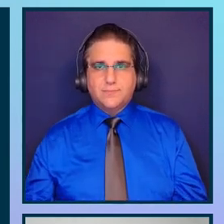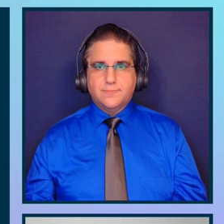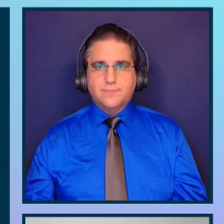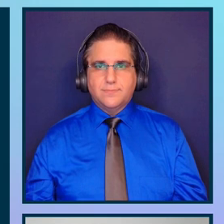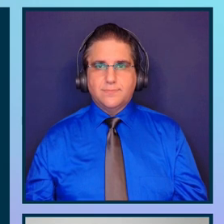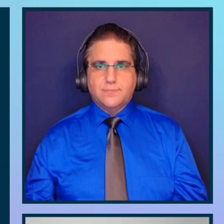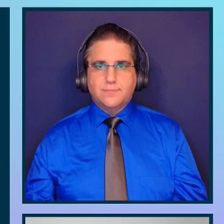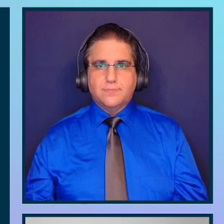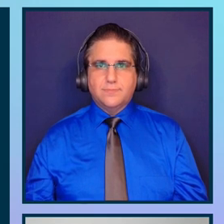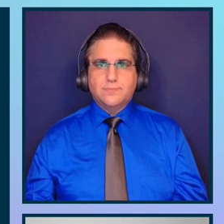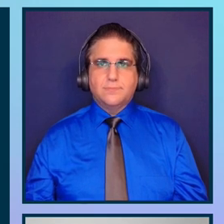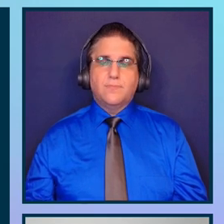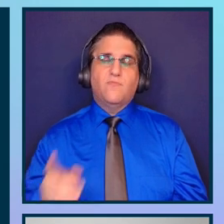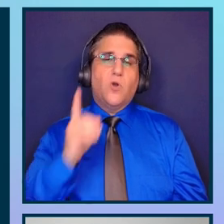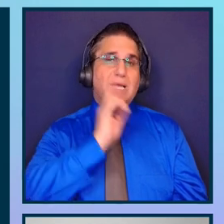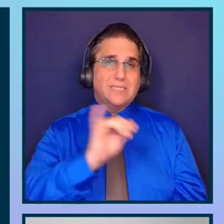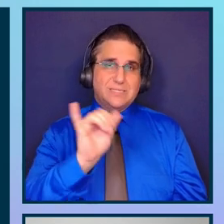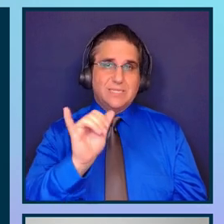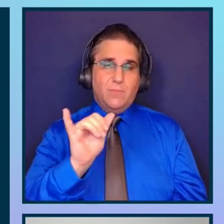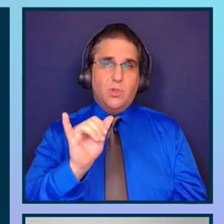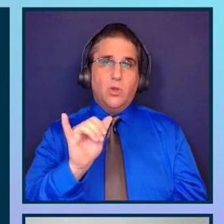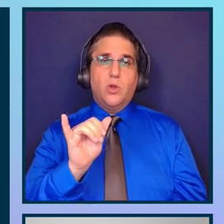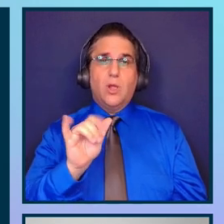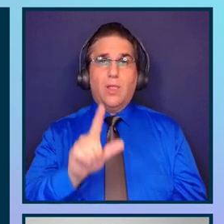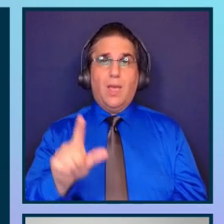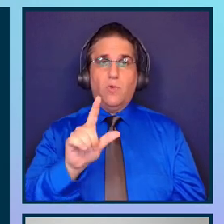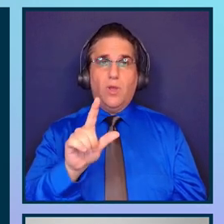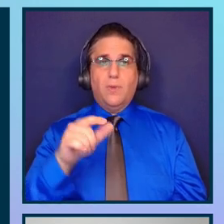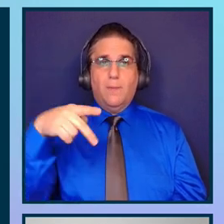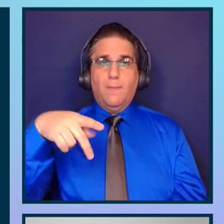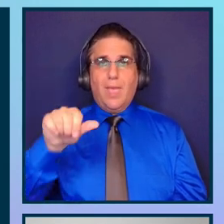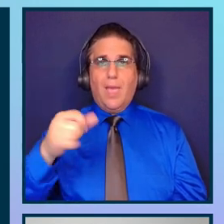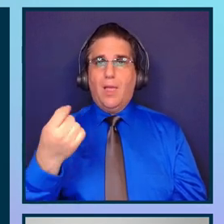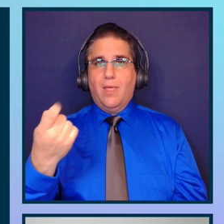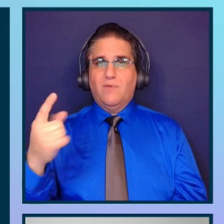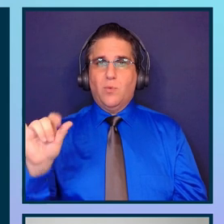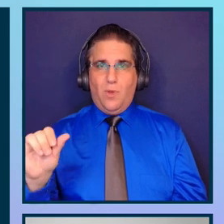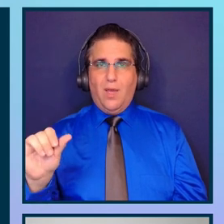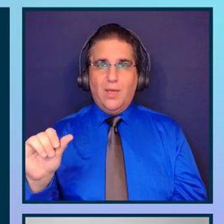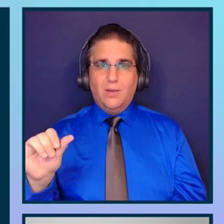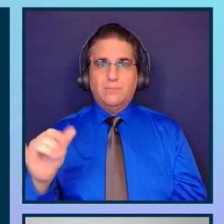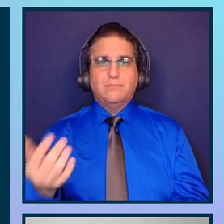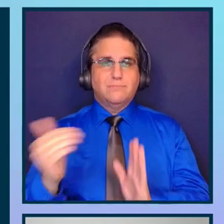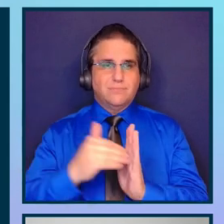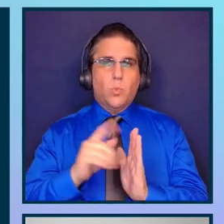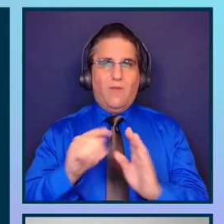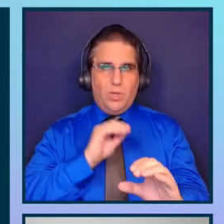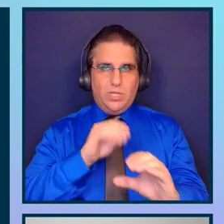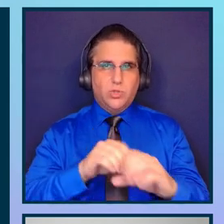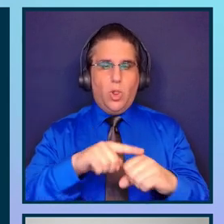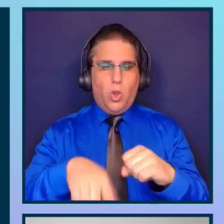A very similar application, a very similar library is PA11y. Again, we need to install it globally